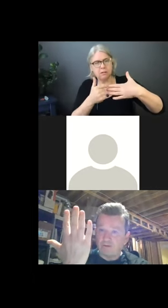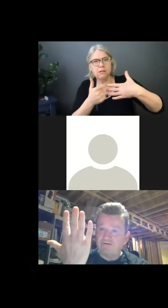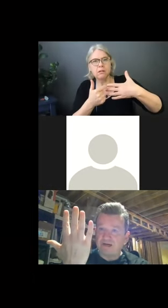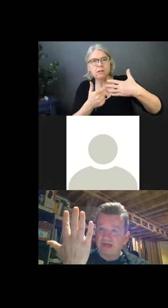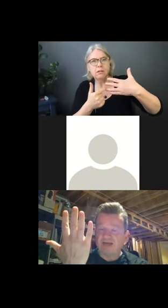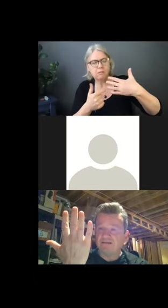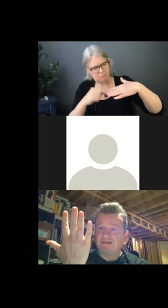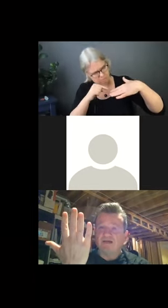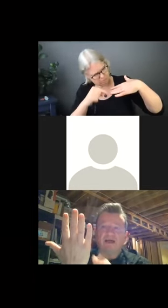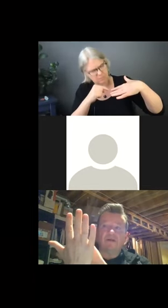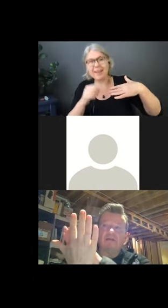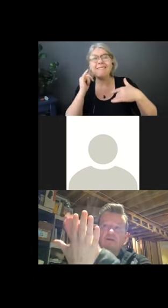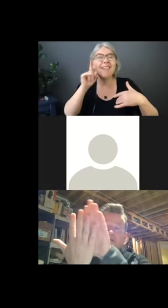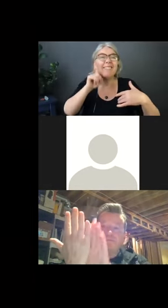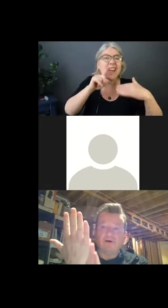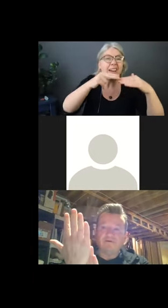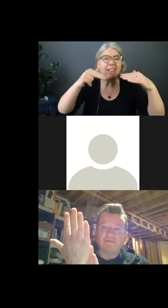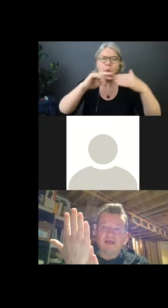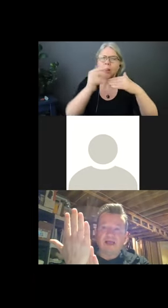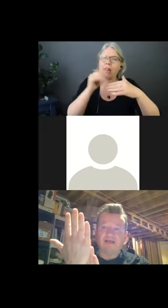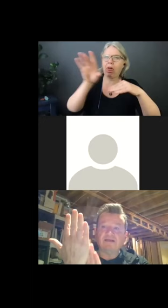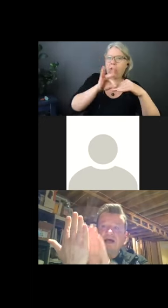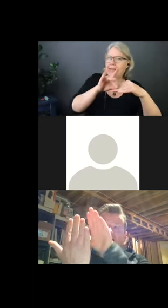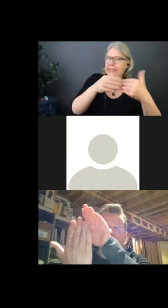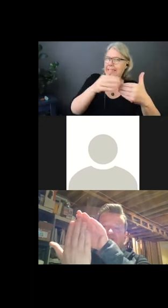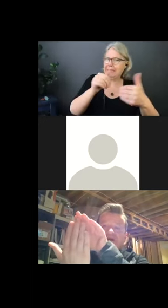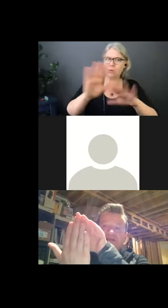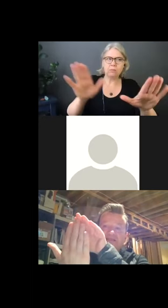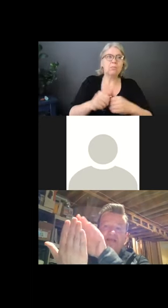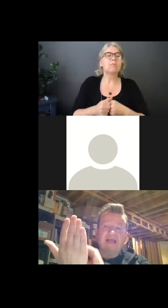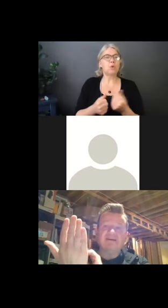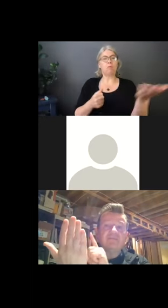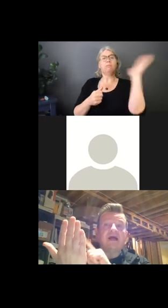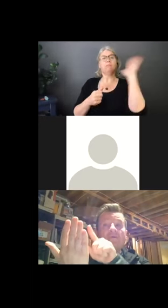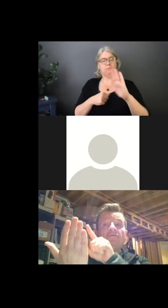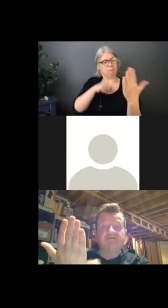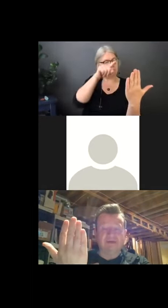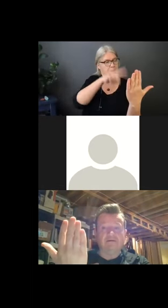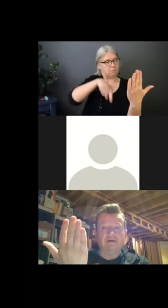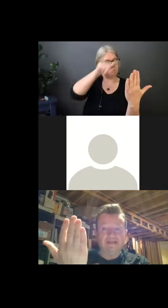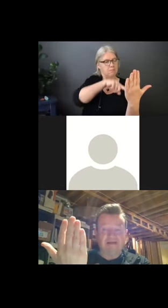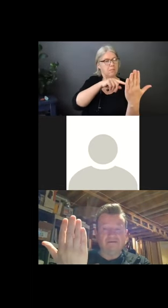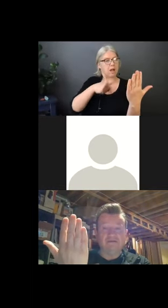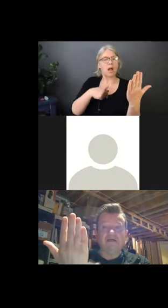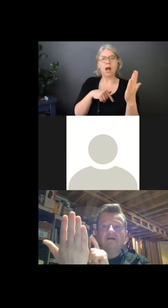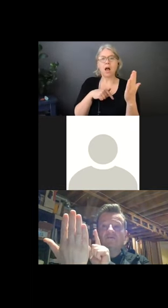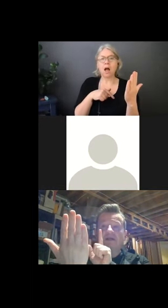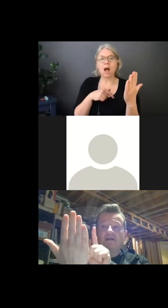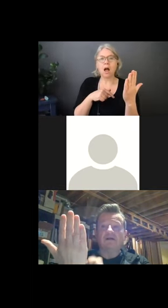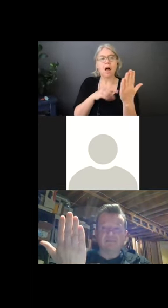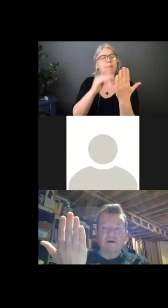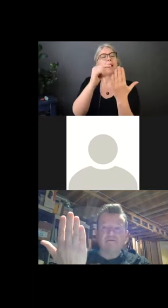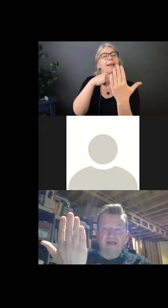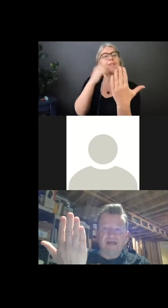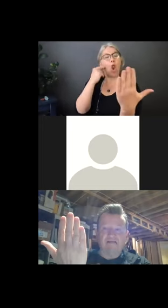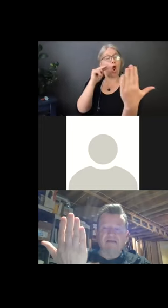at the palm of my hand. And when I look at the palm of my hand, I should not see any of my own fingernails when